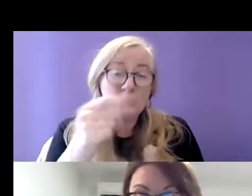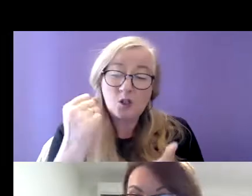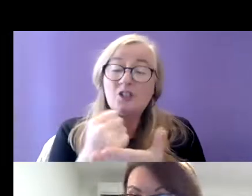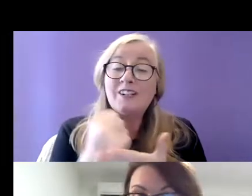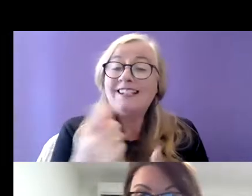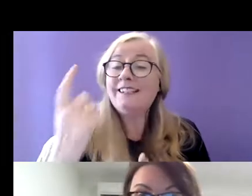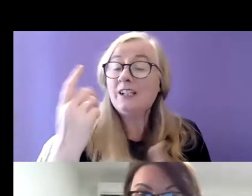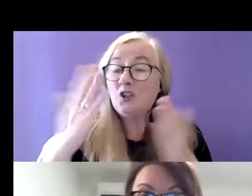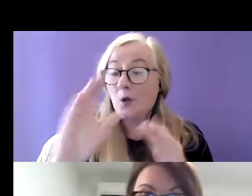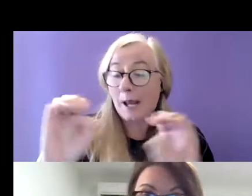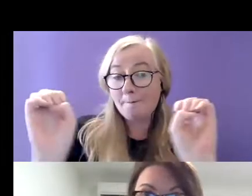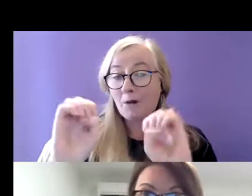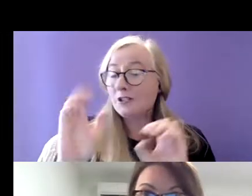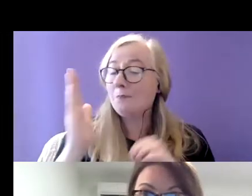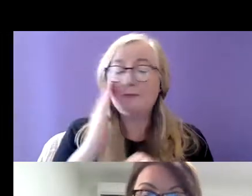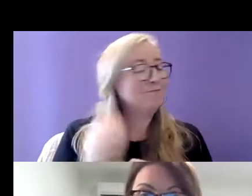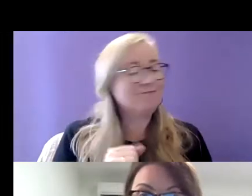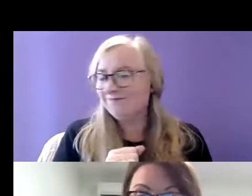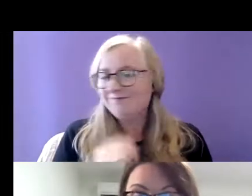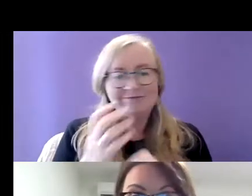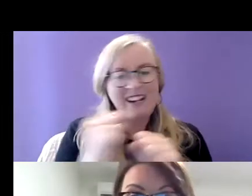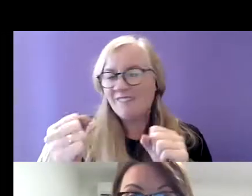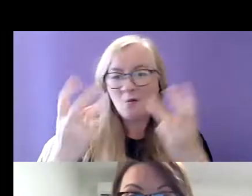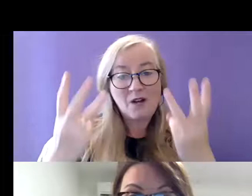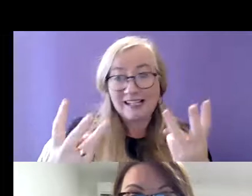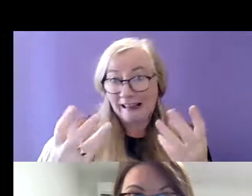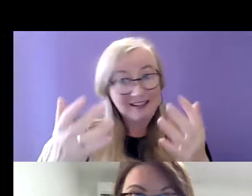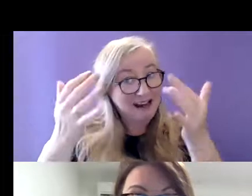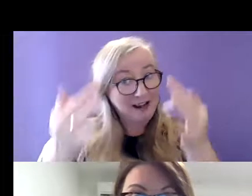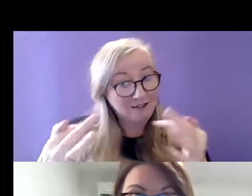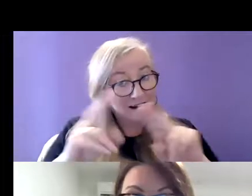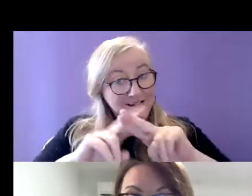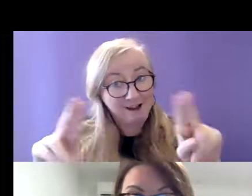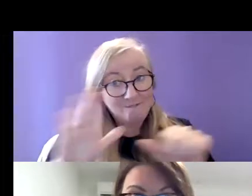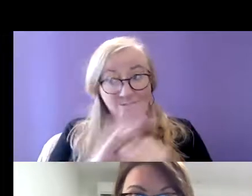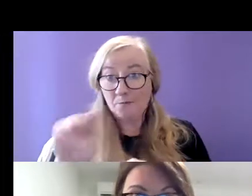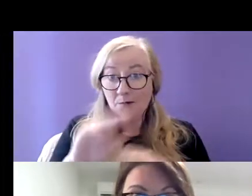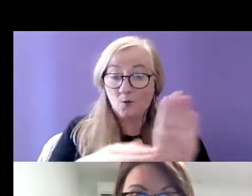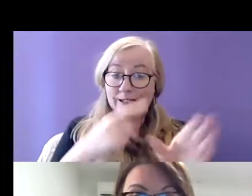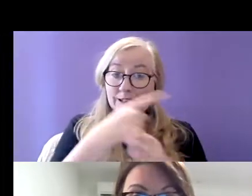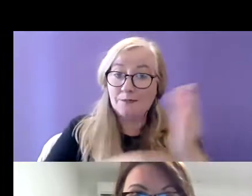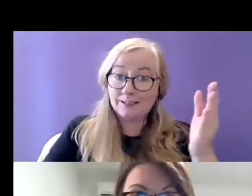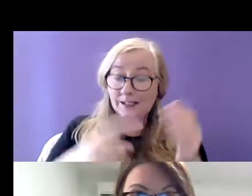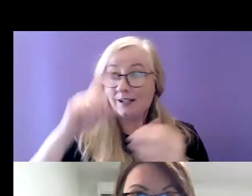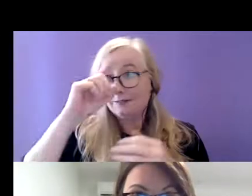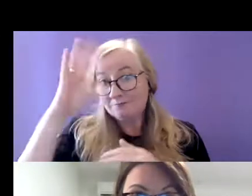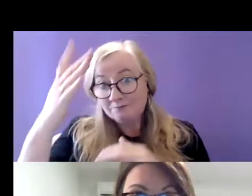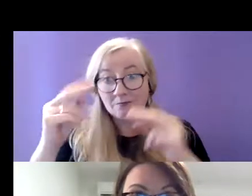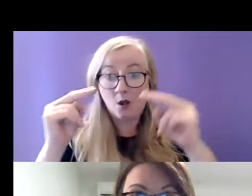emergency accommodation is never desirable and it's definitely not desirable for people with intellectual disability and autism